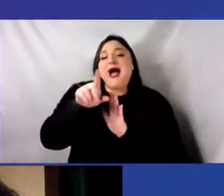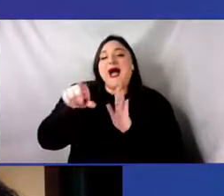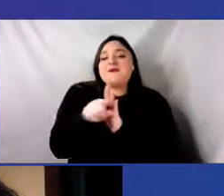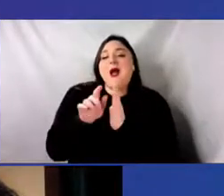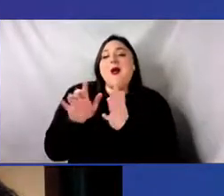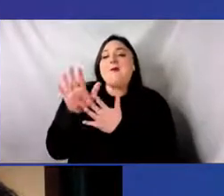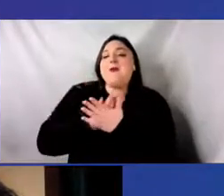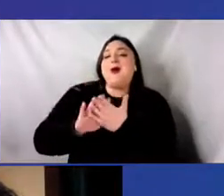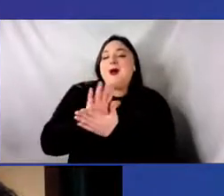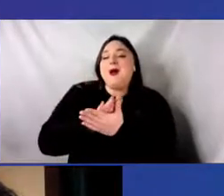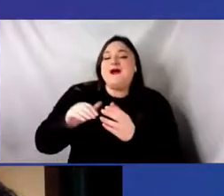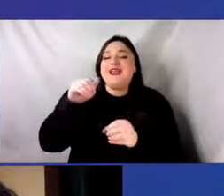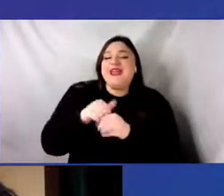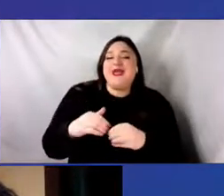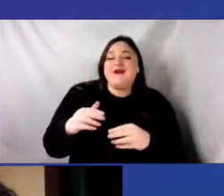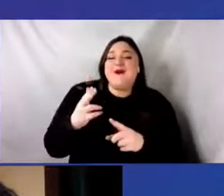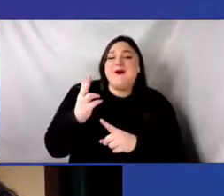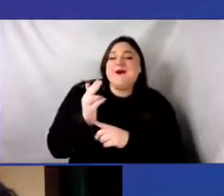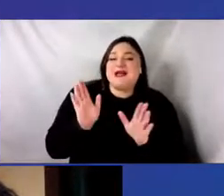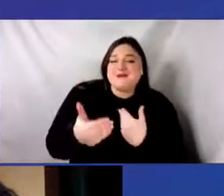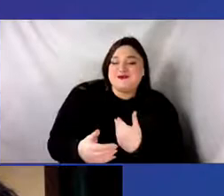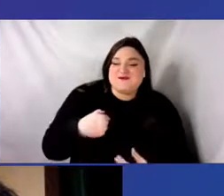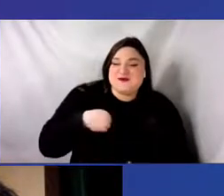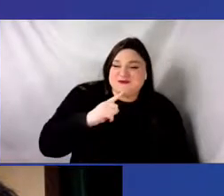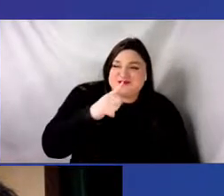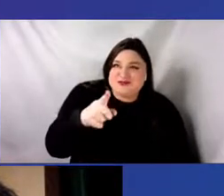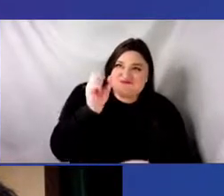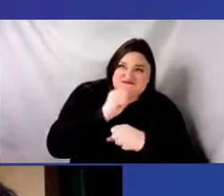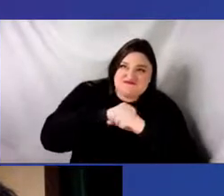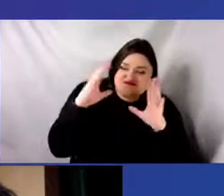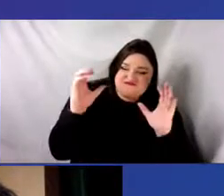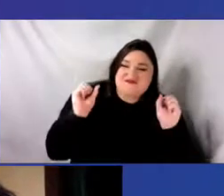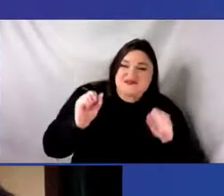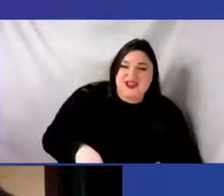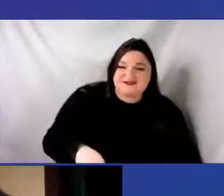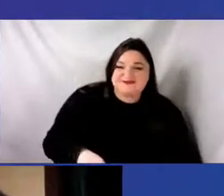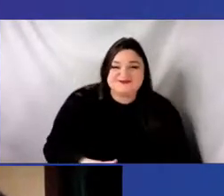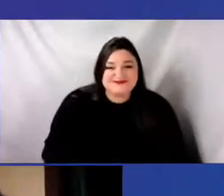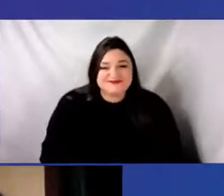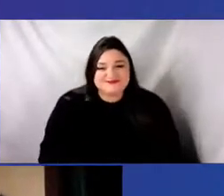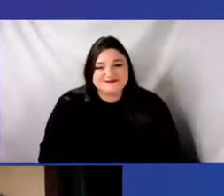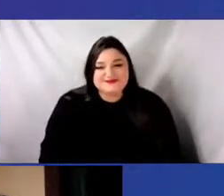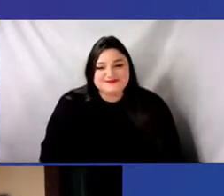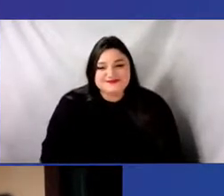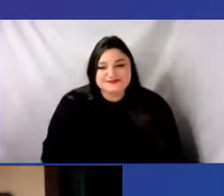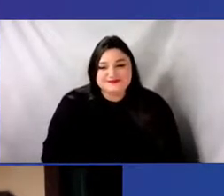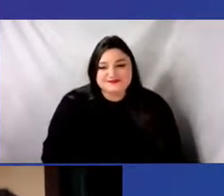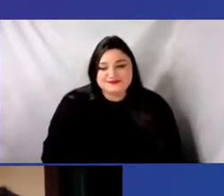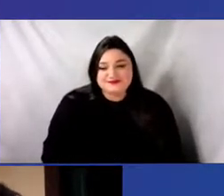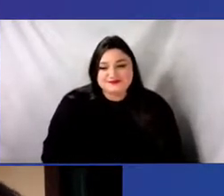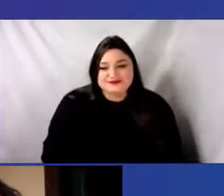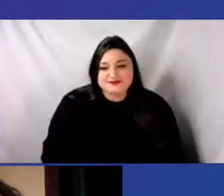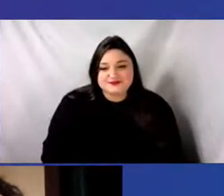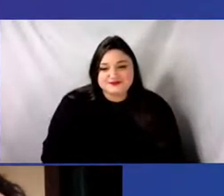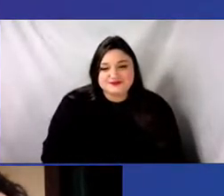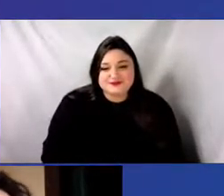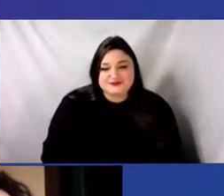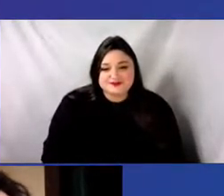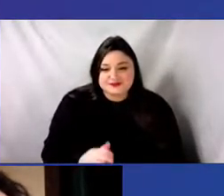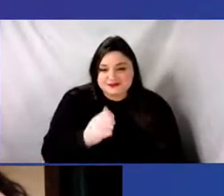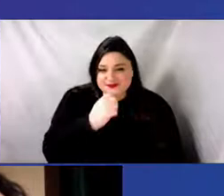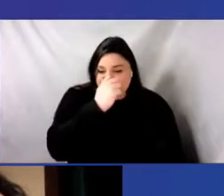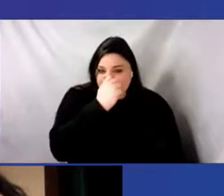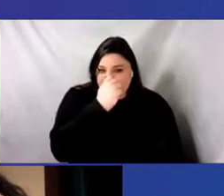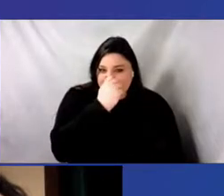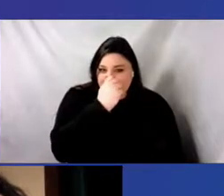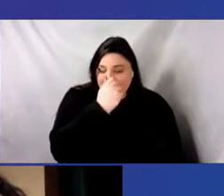of you know what those blurred hotel rooms are like. And I want to,